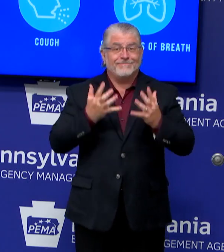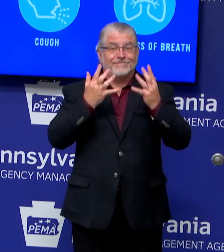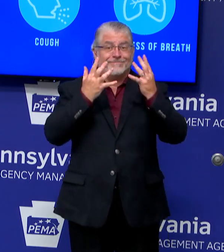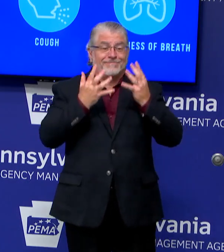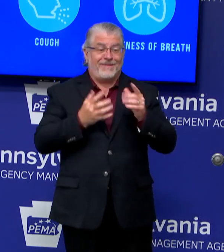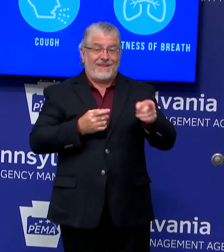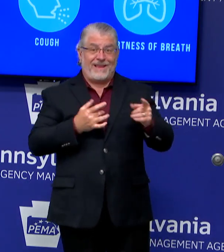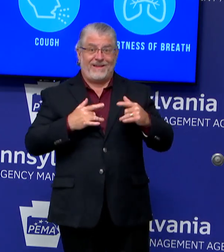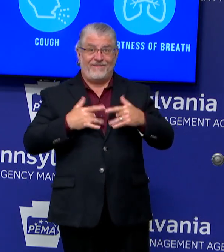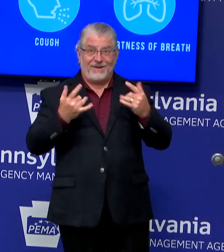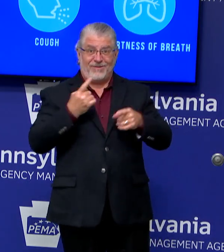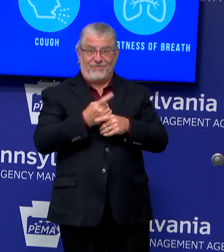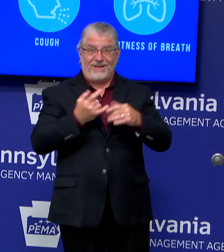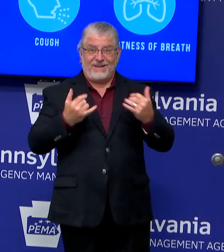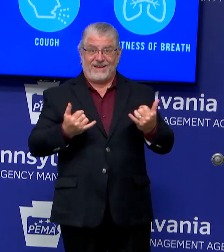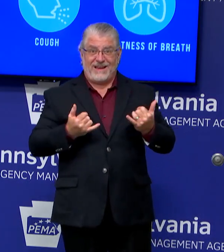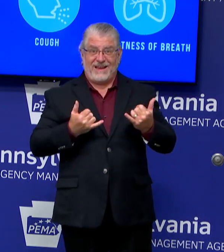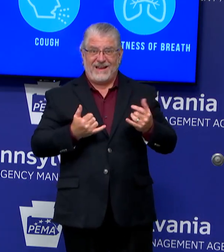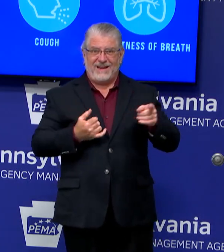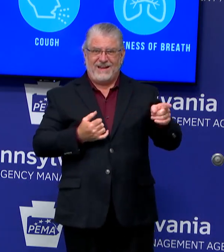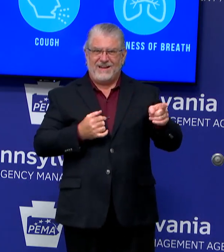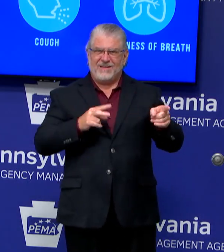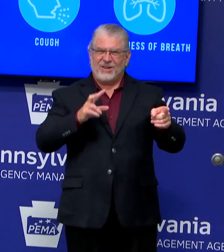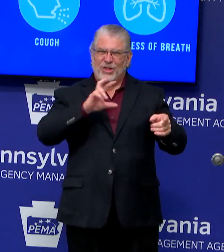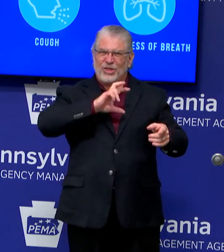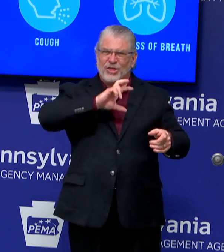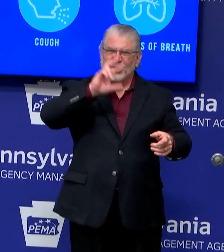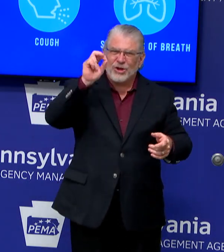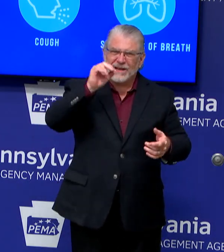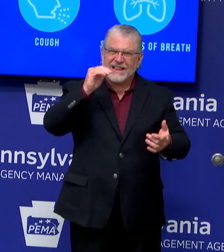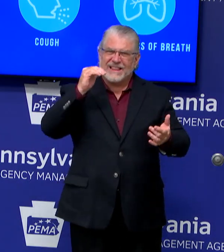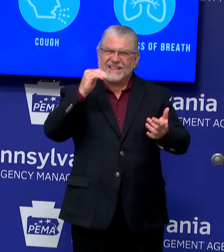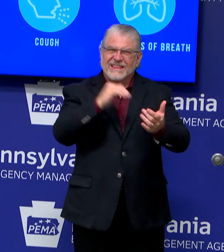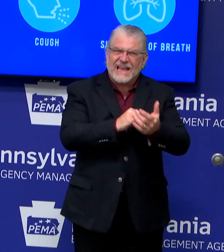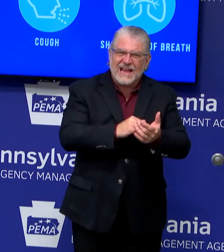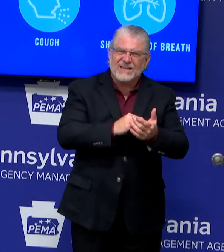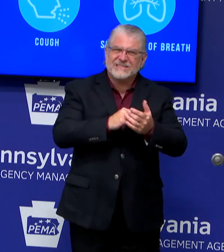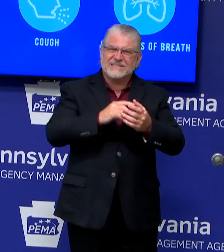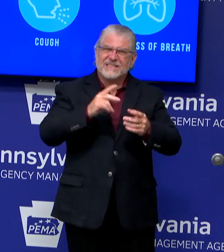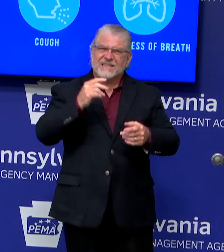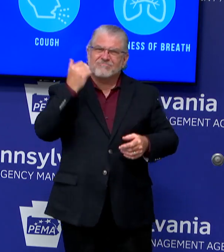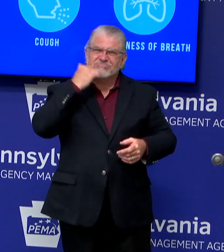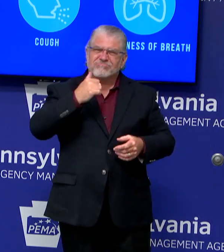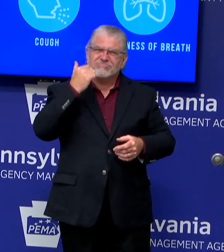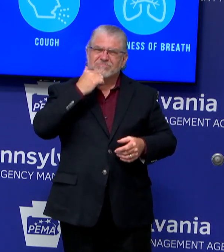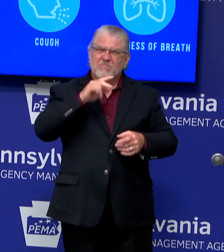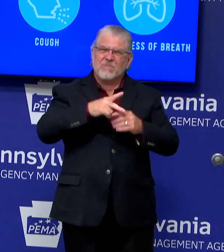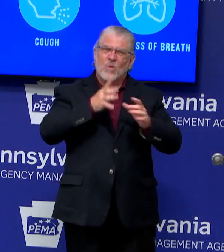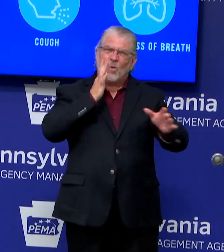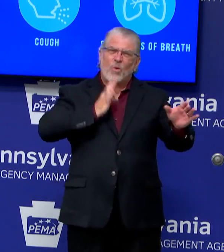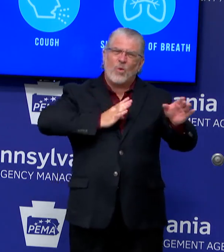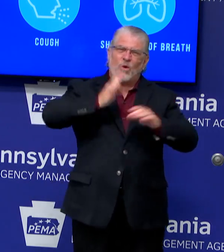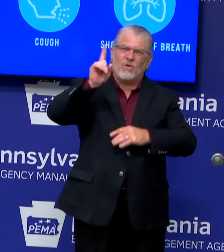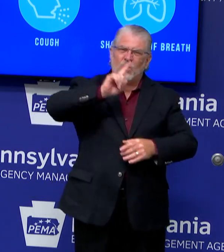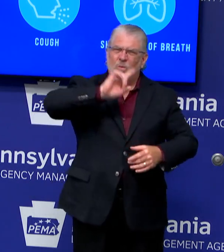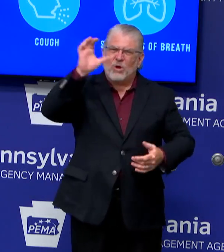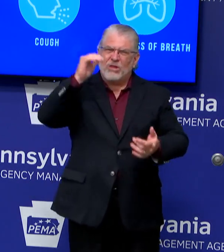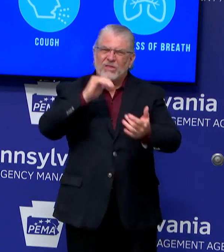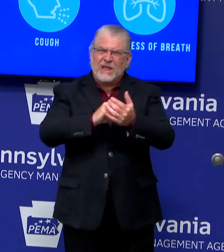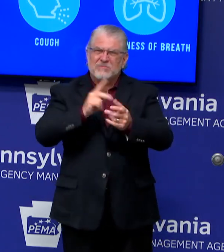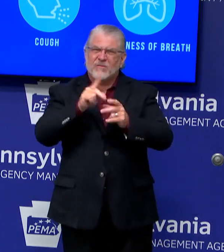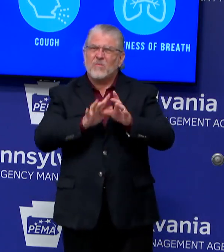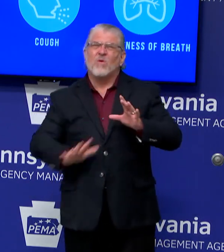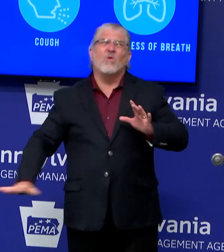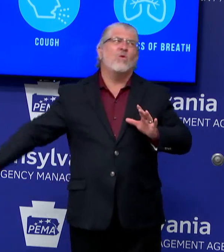now, I mean, sometimes 30,000 a day or 100,000 people might come from all over Pennsylvania and other places in the United